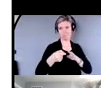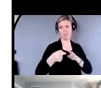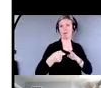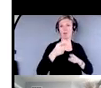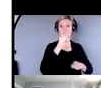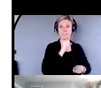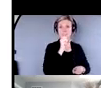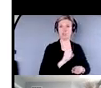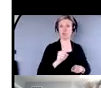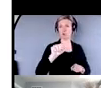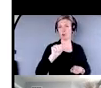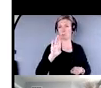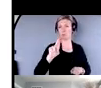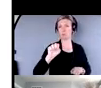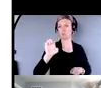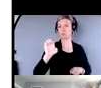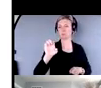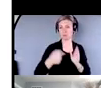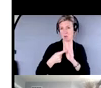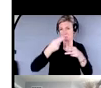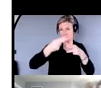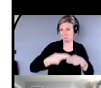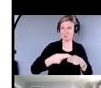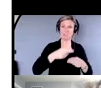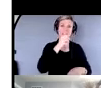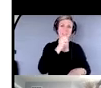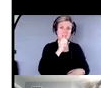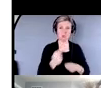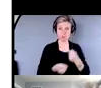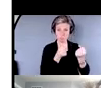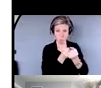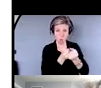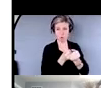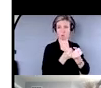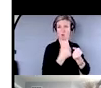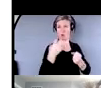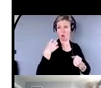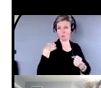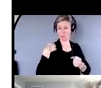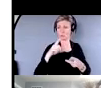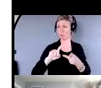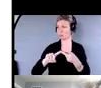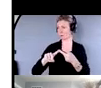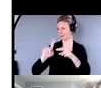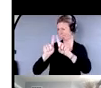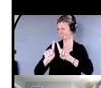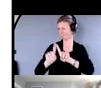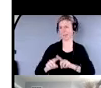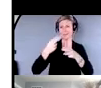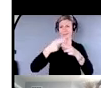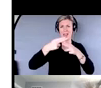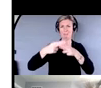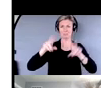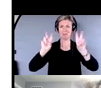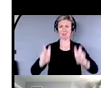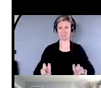a senior support officer, a vulnerable persons officer, it all depends on the department of what they're called. But if you don't